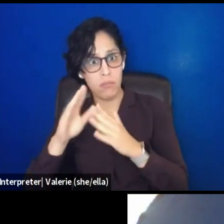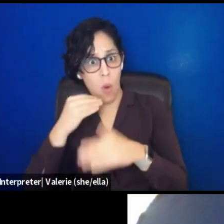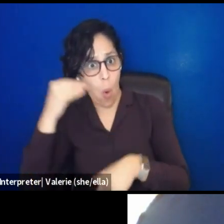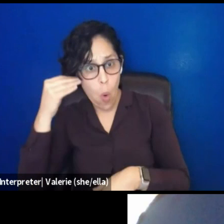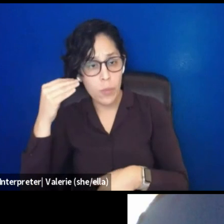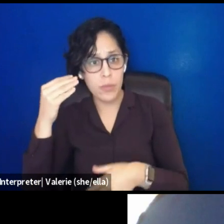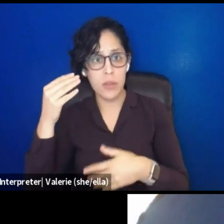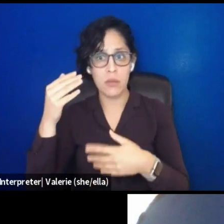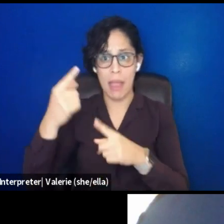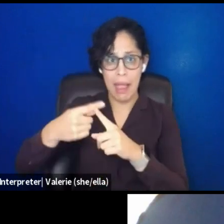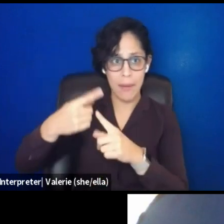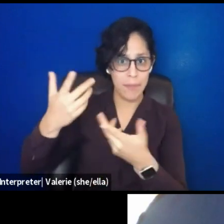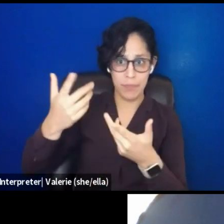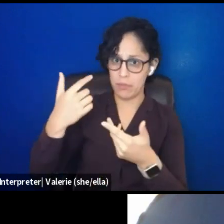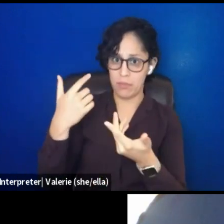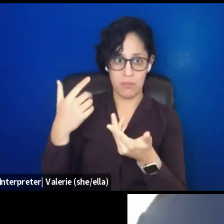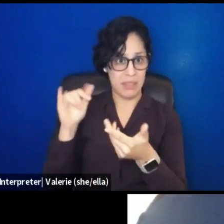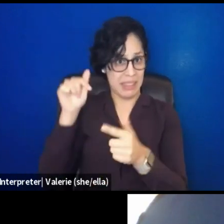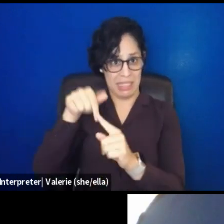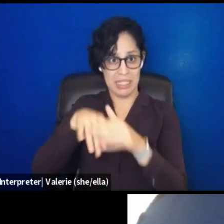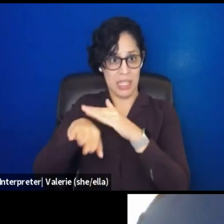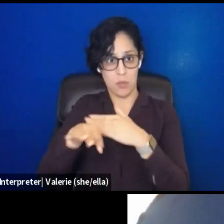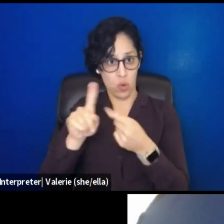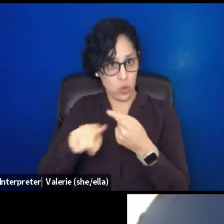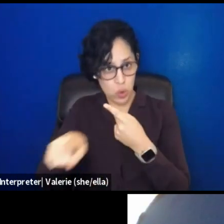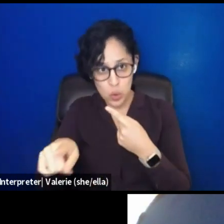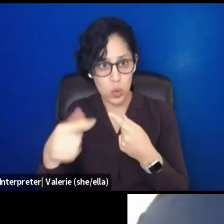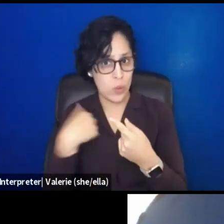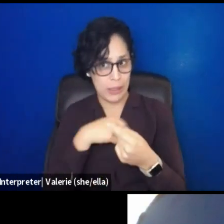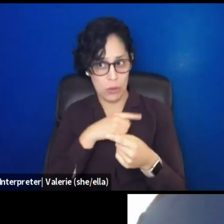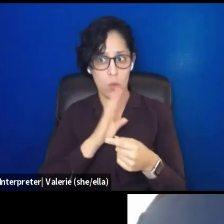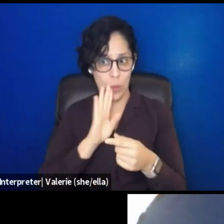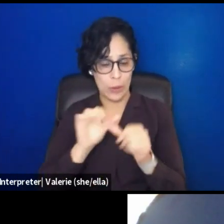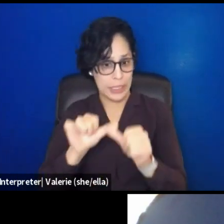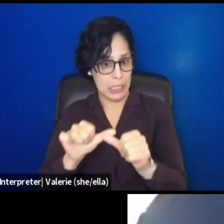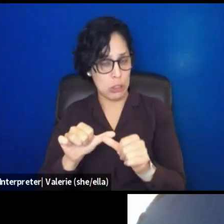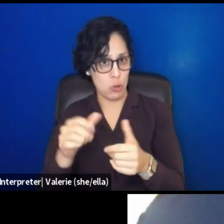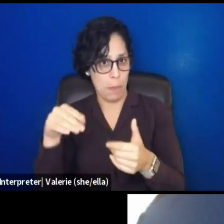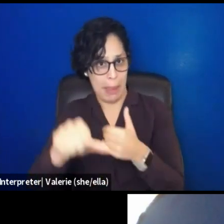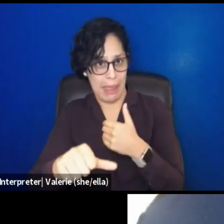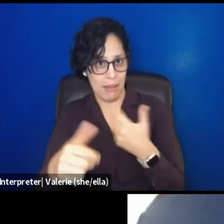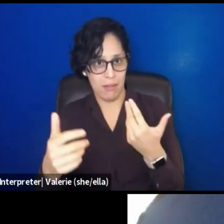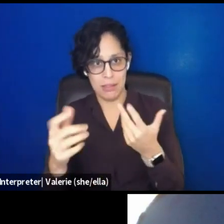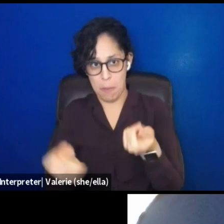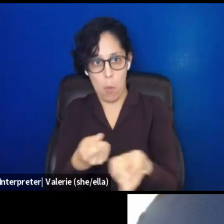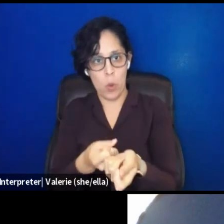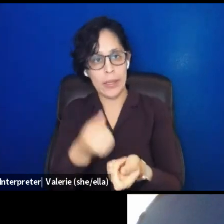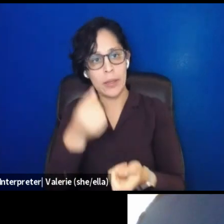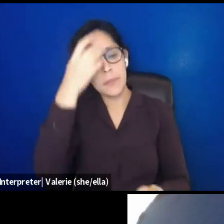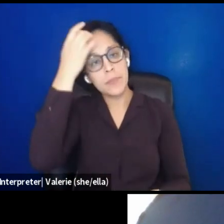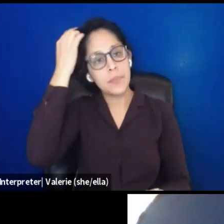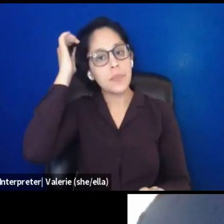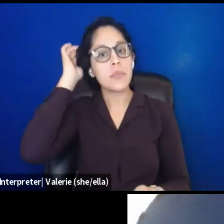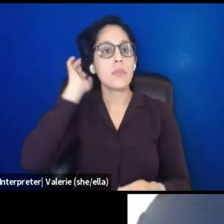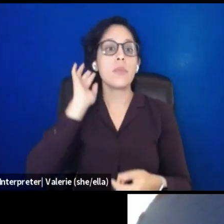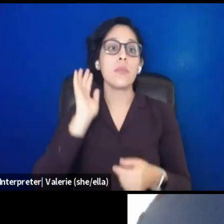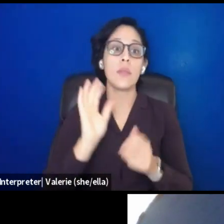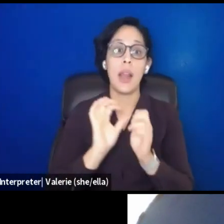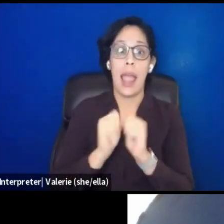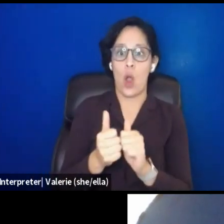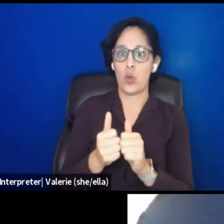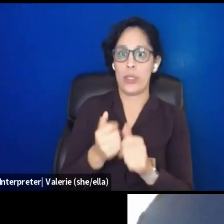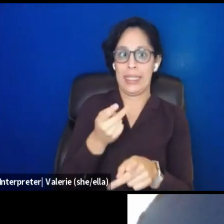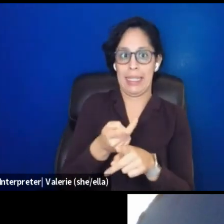is accessible to you. Um, and then, I mean, how to sustain funding for that